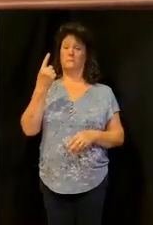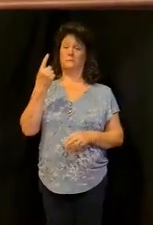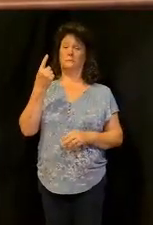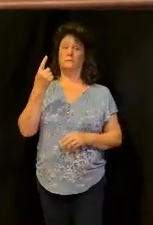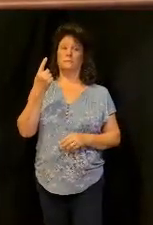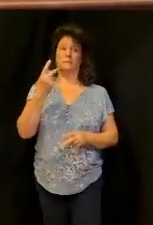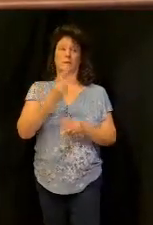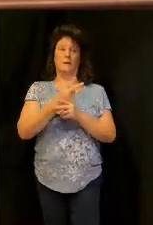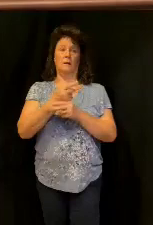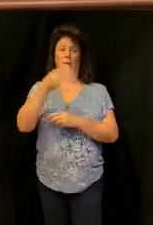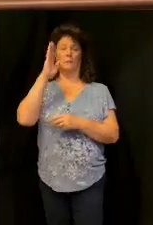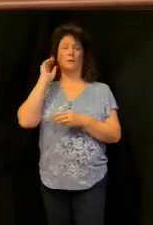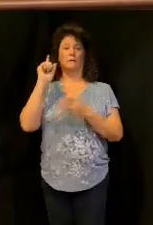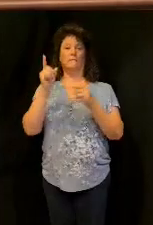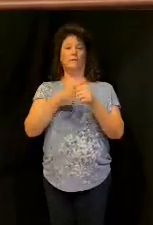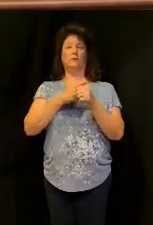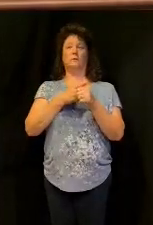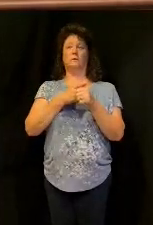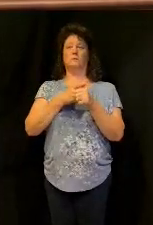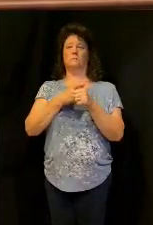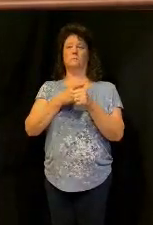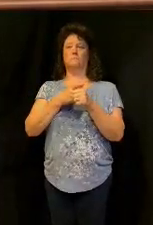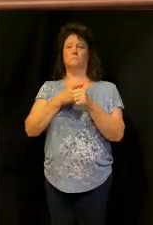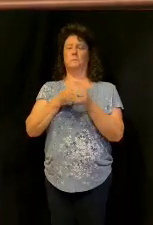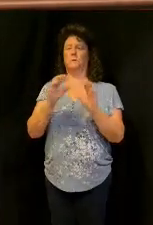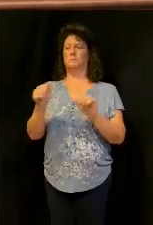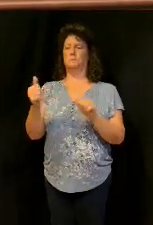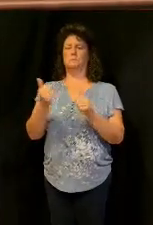keep God first. Keep God first.